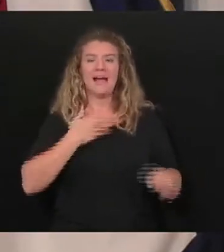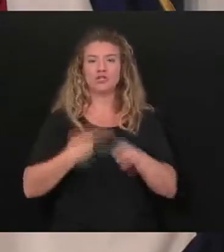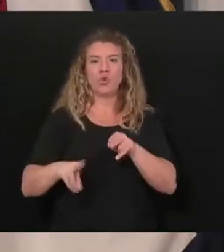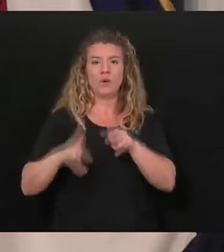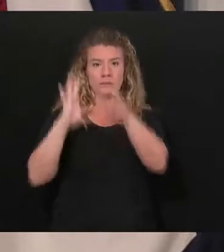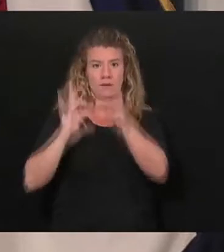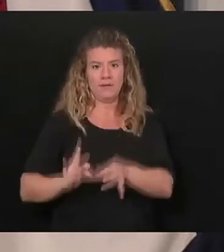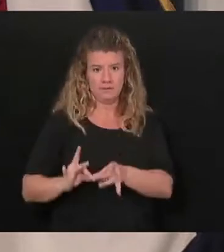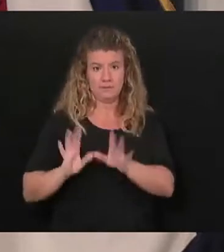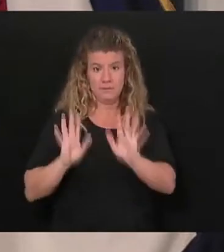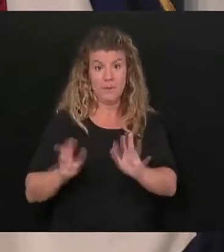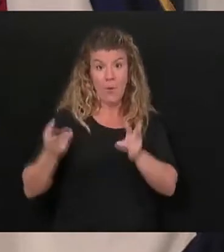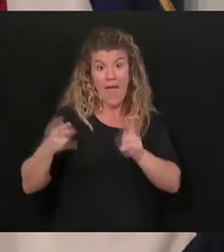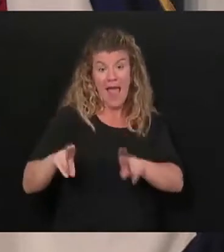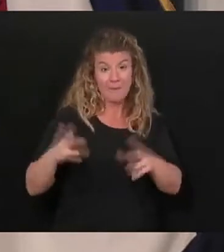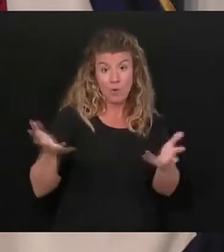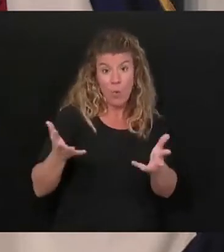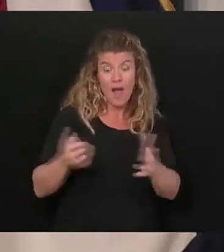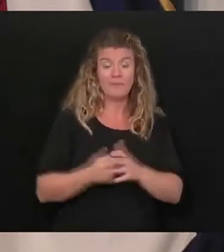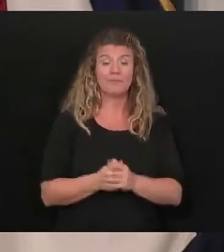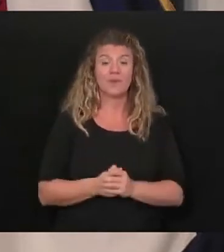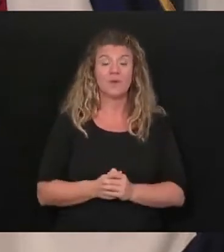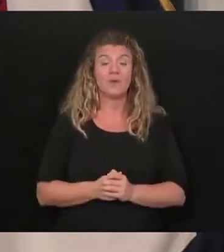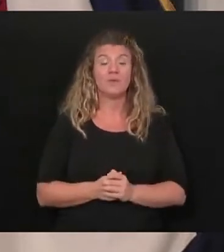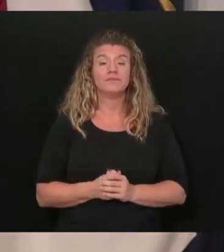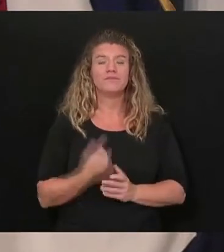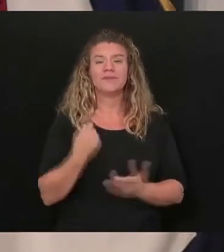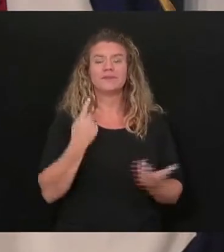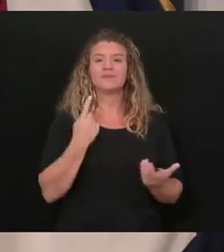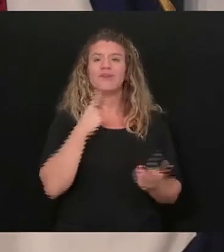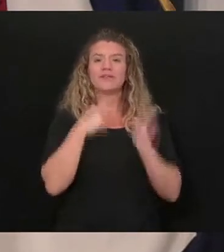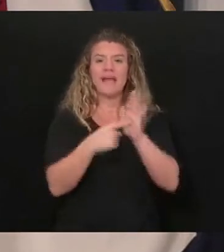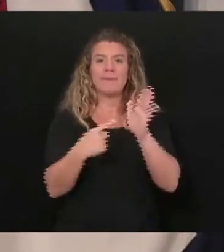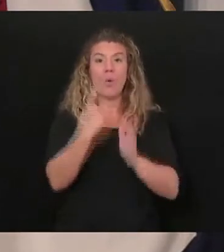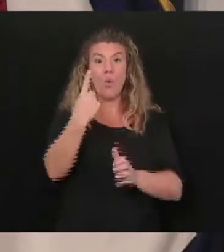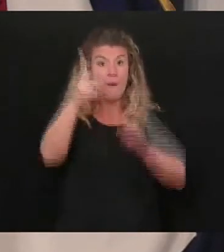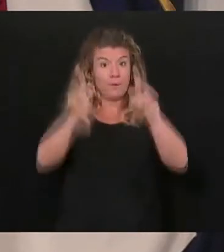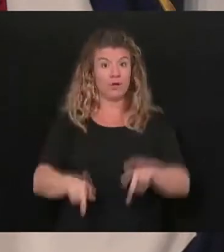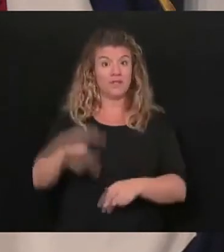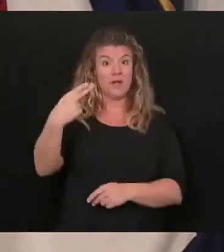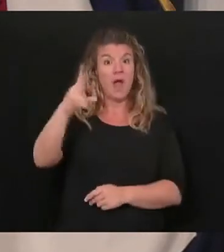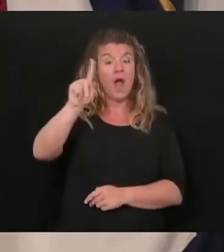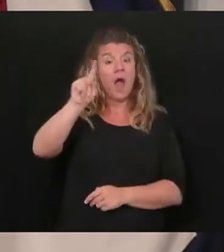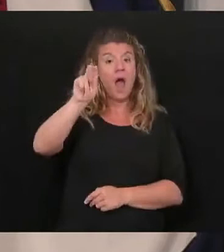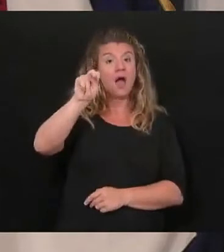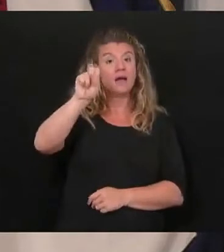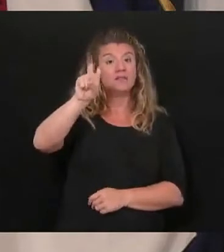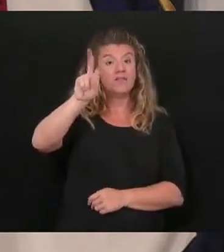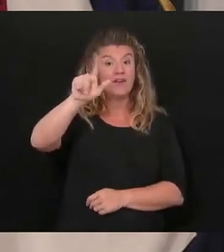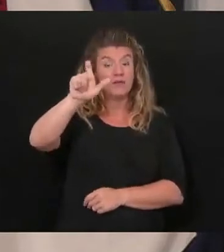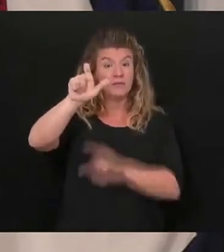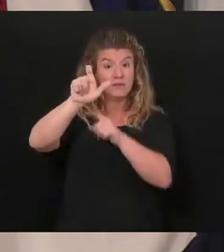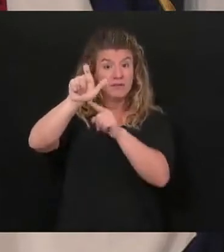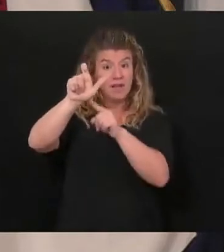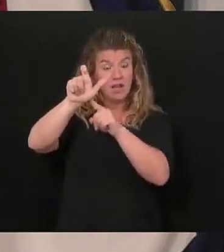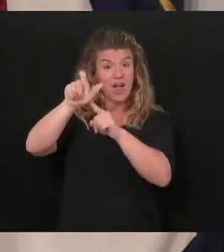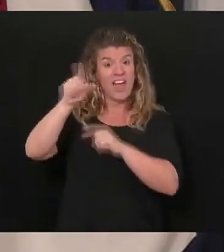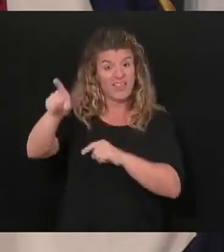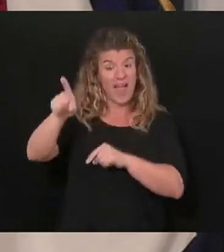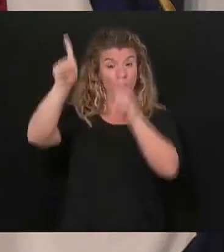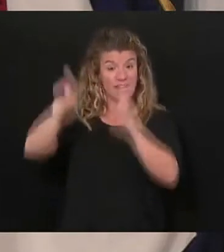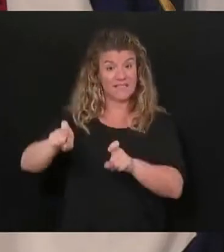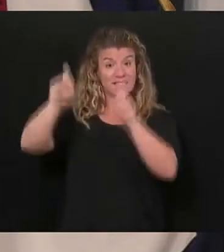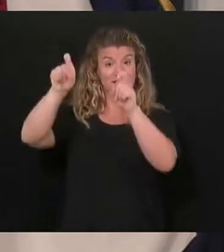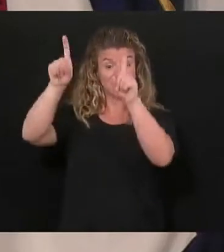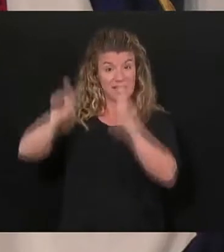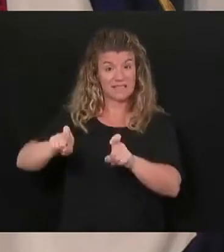what's happened. We've had a person, let's say Hutton'sville. We had people in Hutton'sville that were tested and